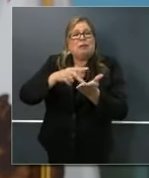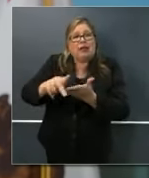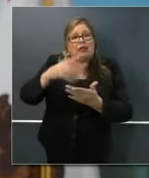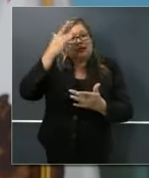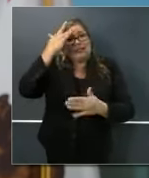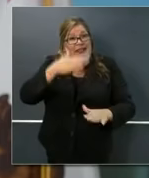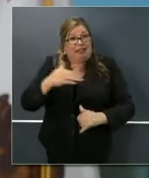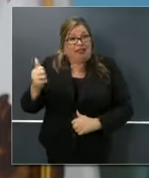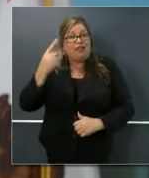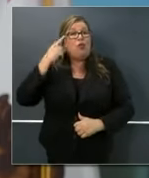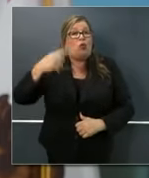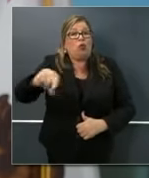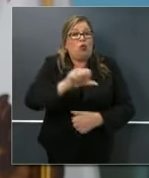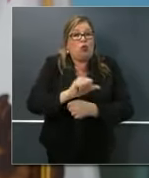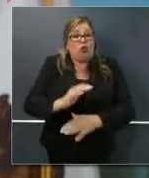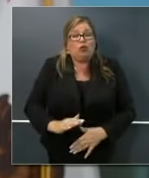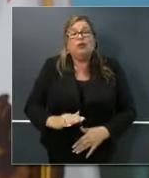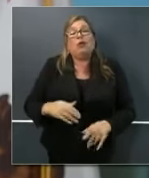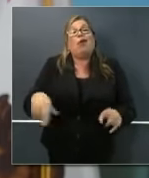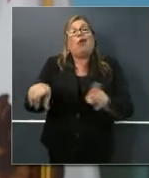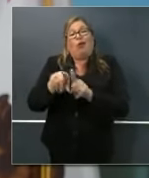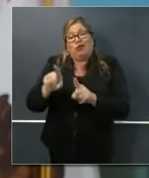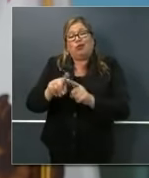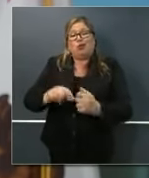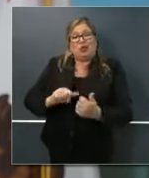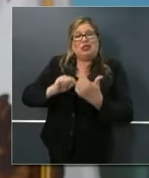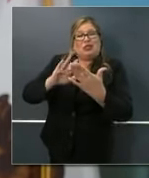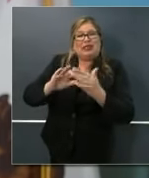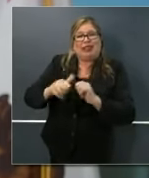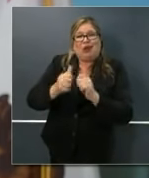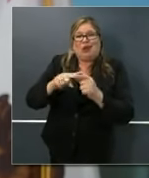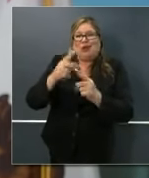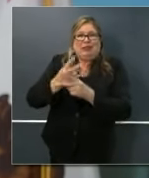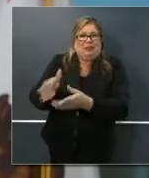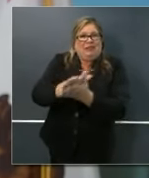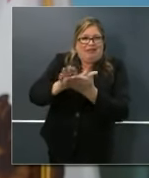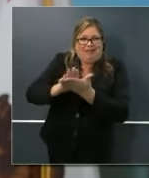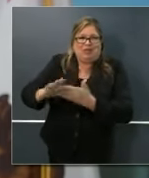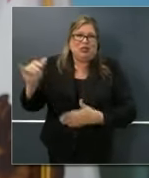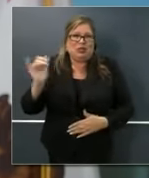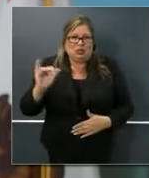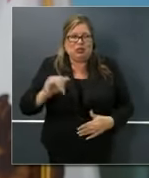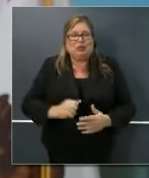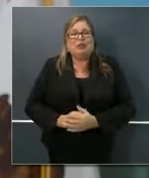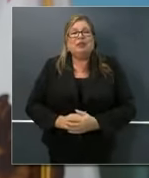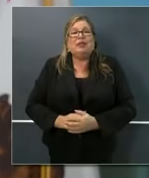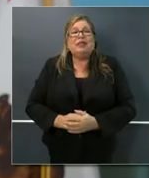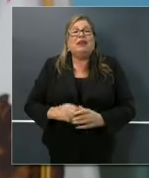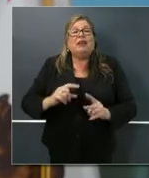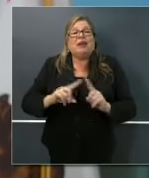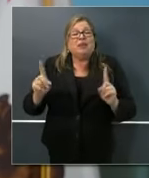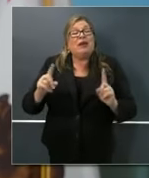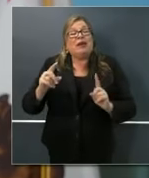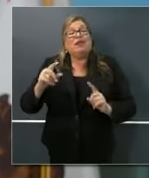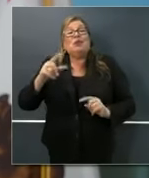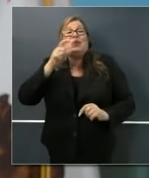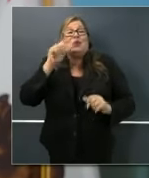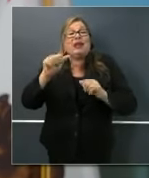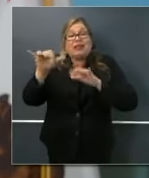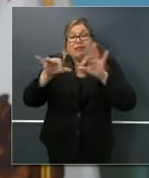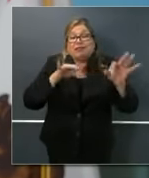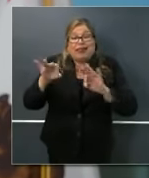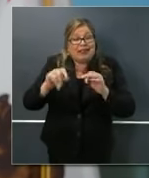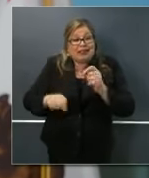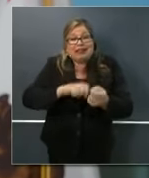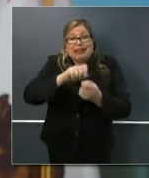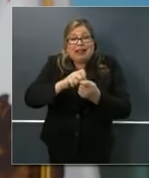also to address these sanitation issues. But no one better to describe what they have advanced and what they have done to